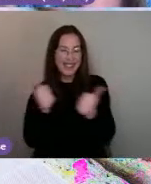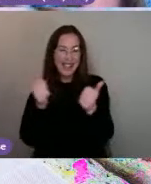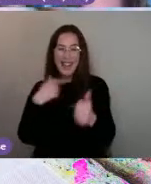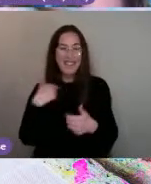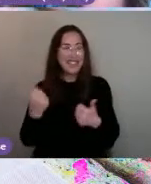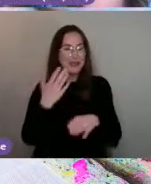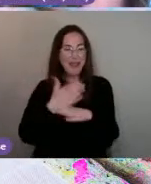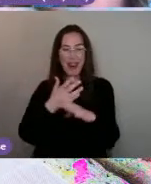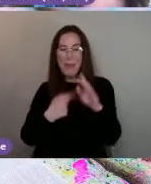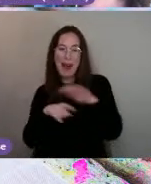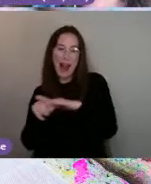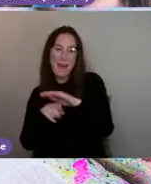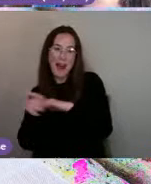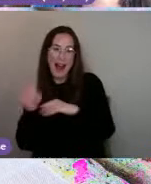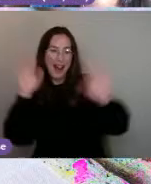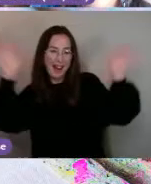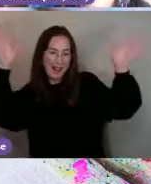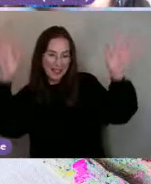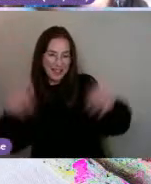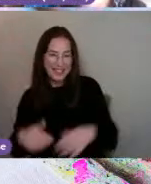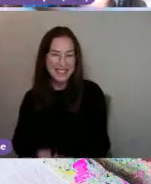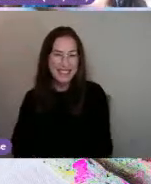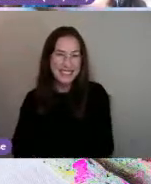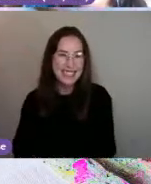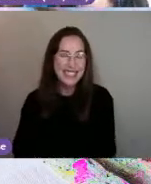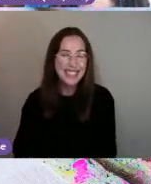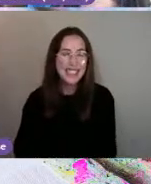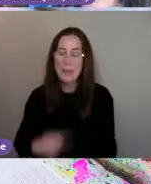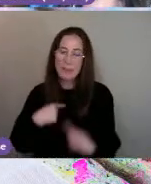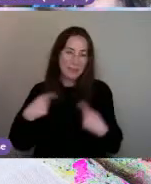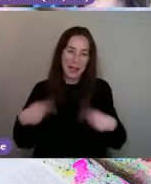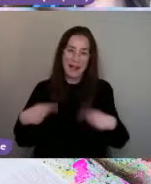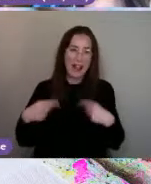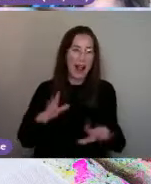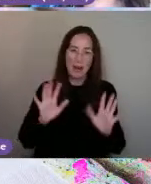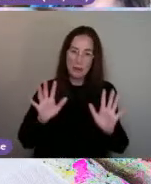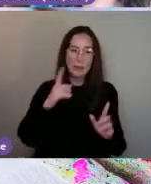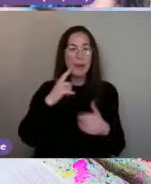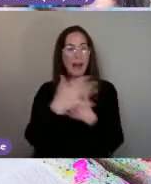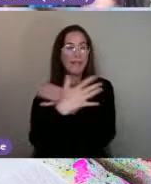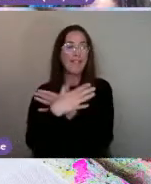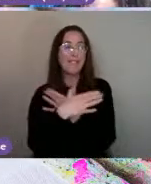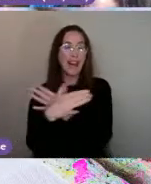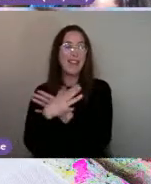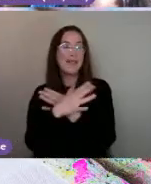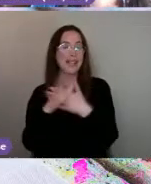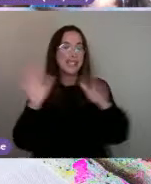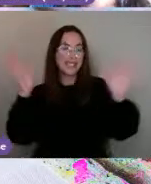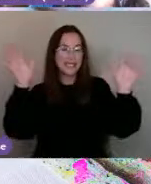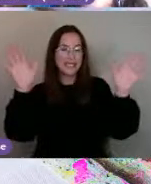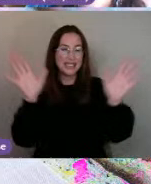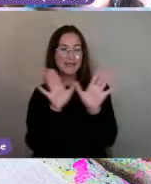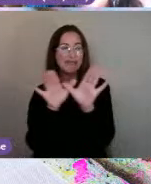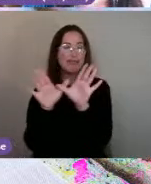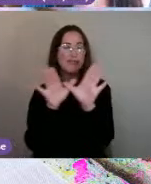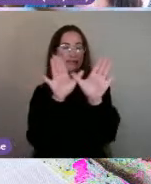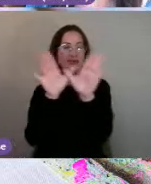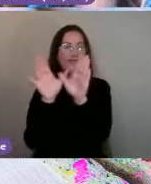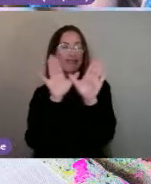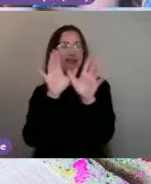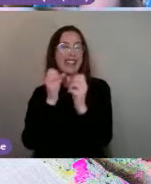going out, out. Technically allowed to now, but I've got my fairy wings on. Oh, they look beautiful.